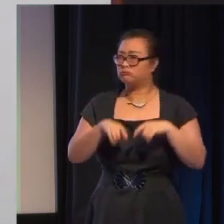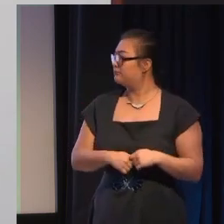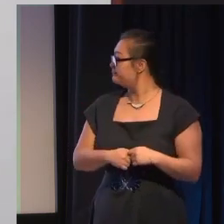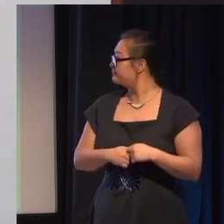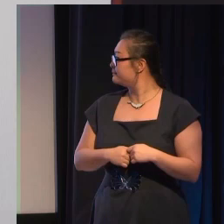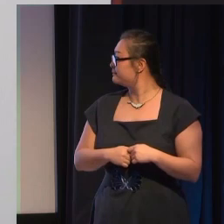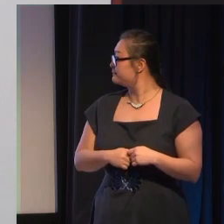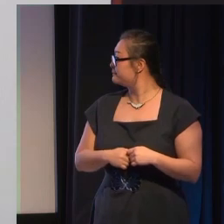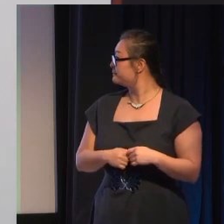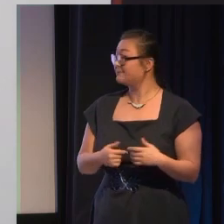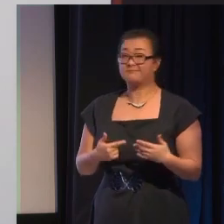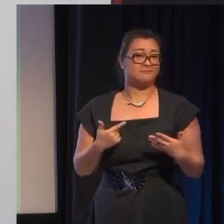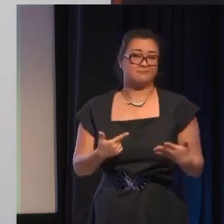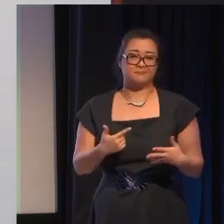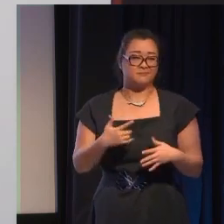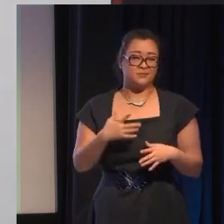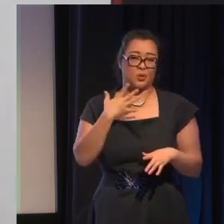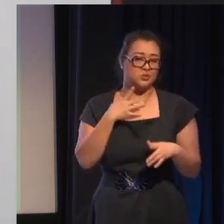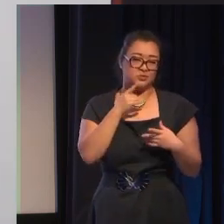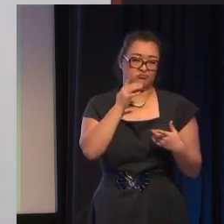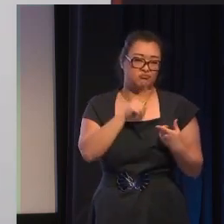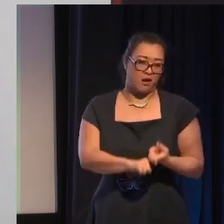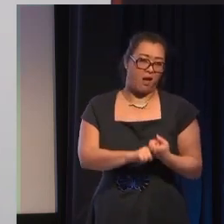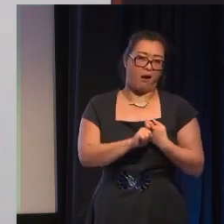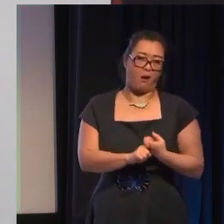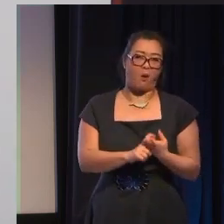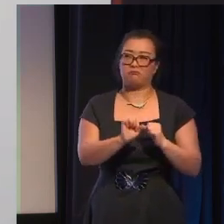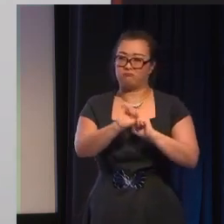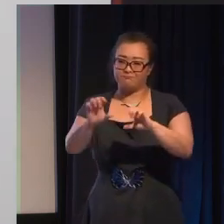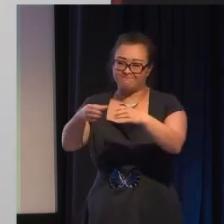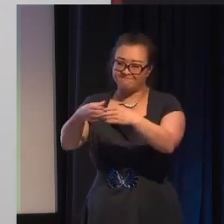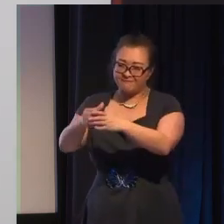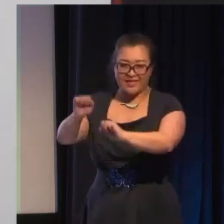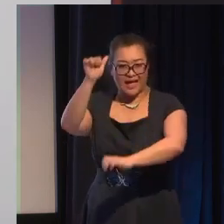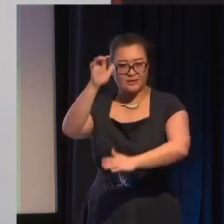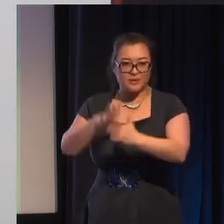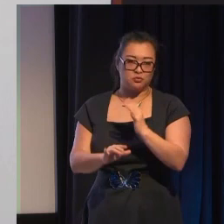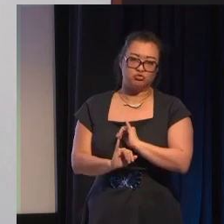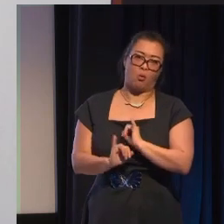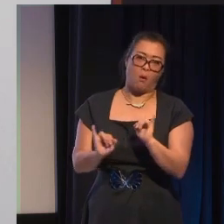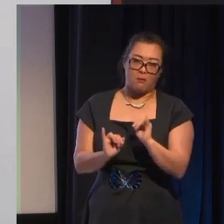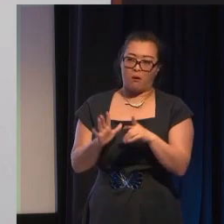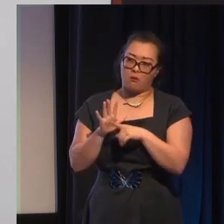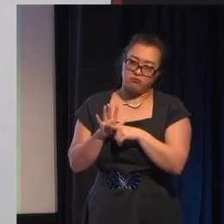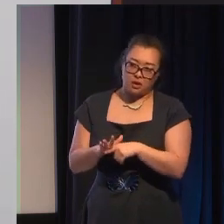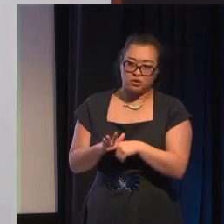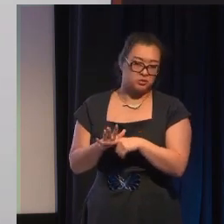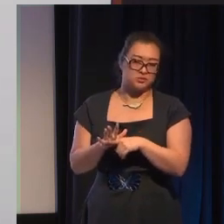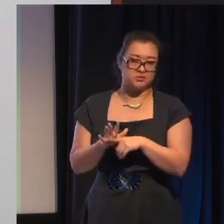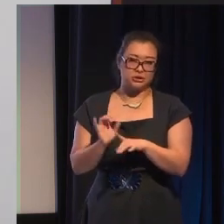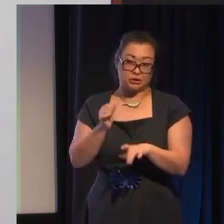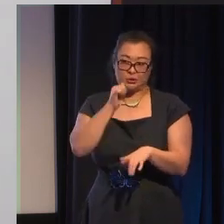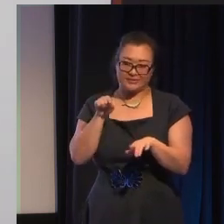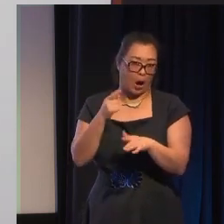don't lean on the tales of real trauma and oppression as just story fodder or a